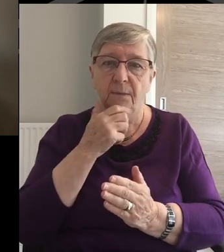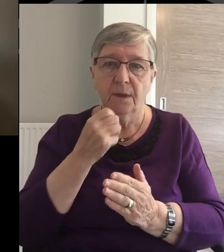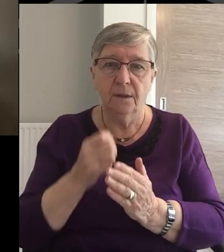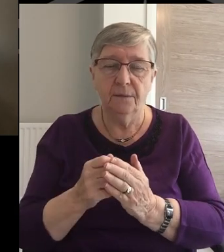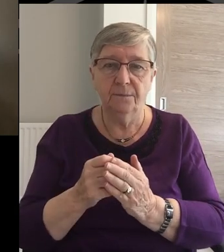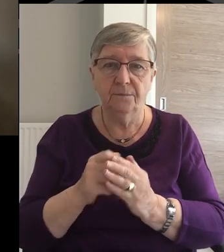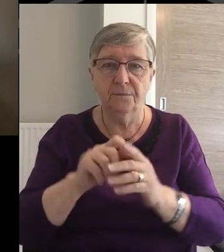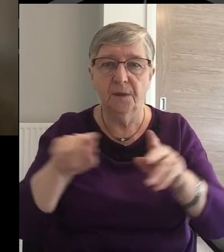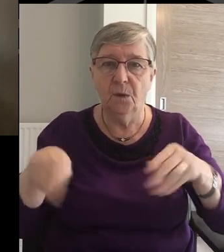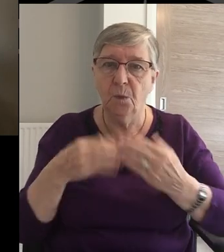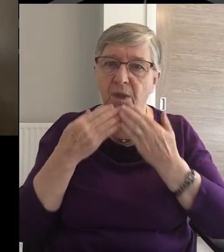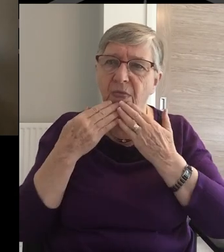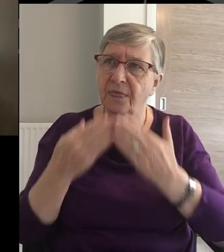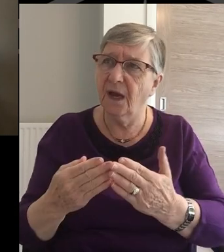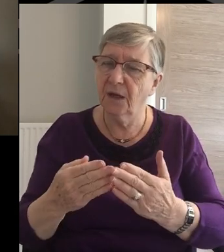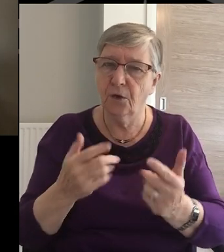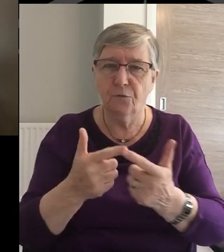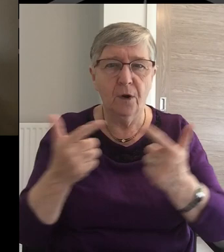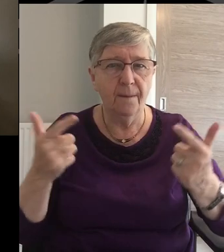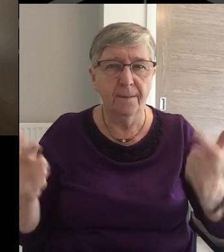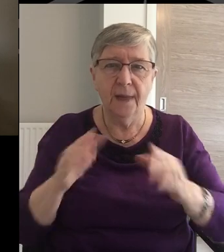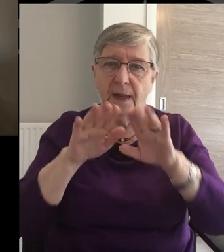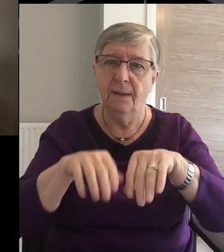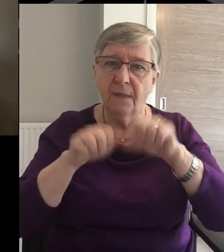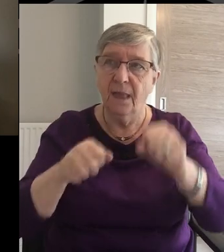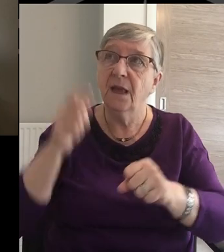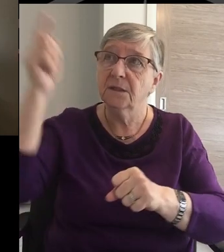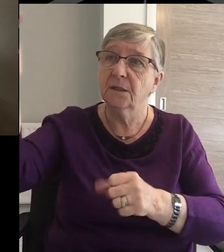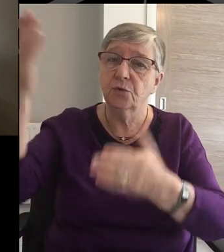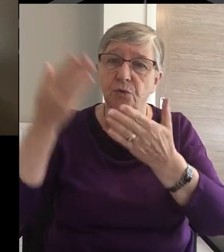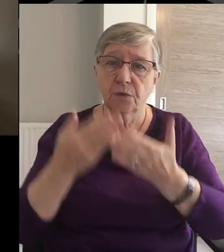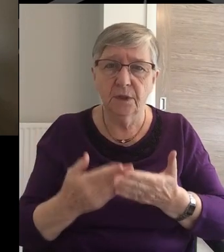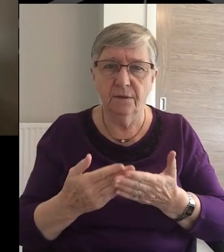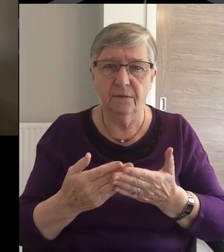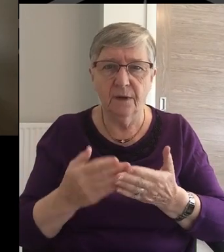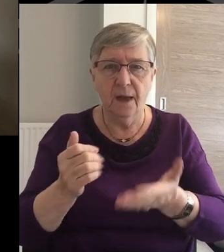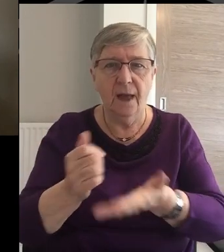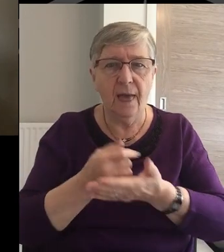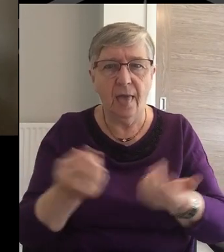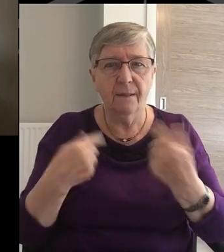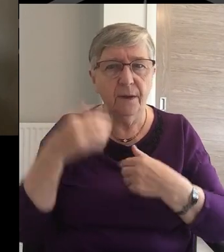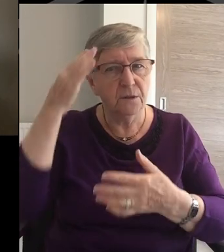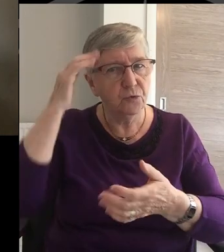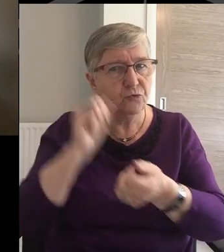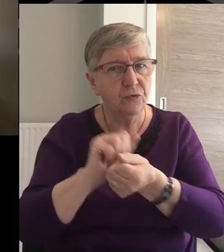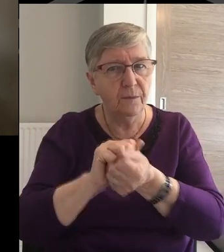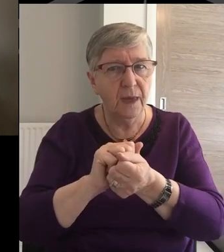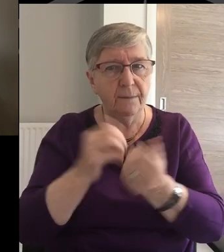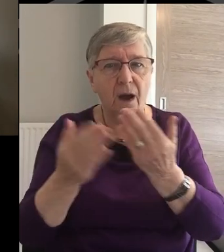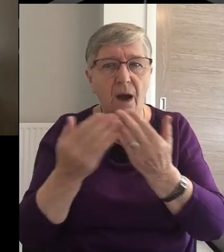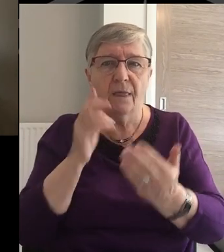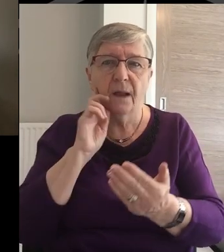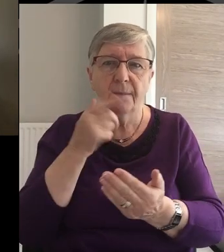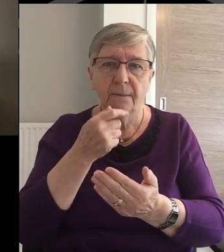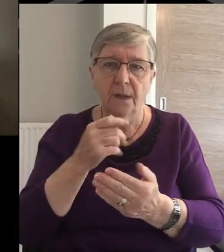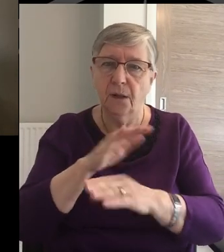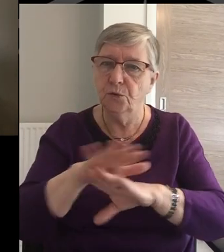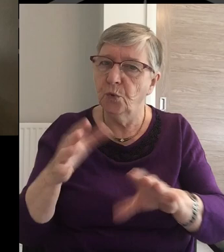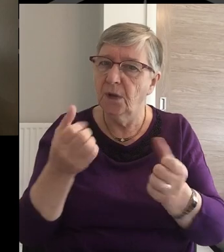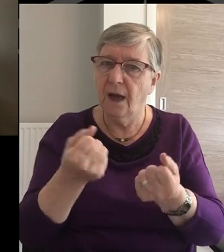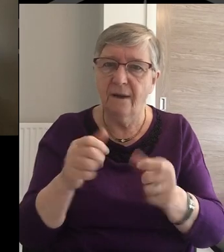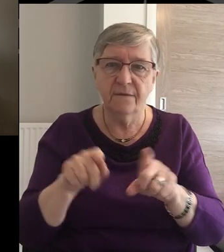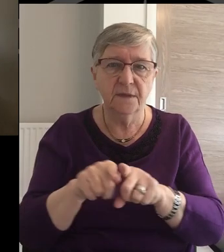We thank You for our many, many blessings But keep us mindful of others Who are not as fortunate as we may be